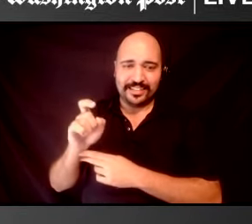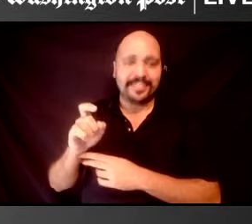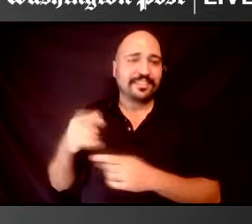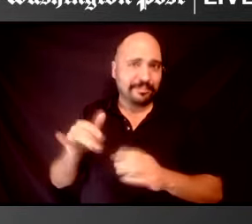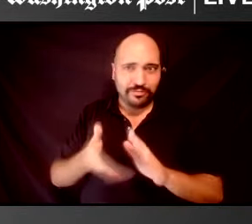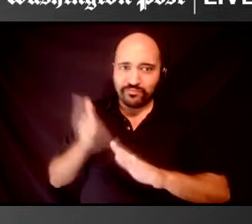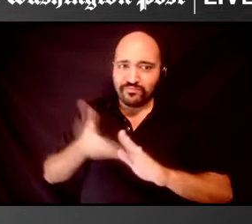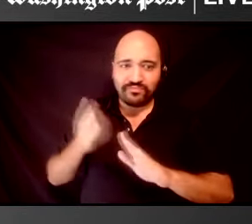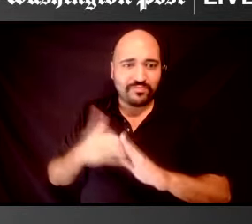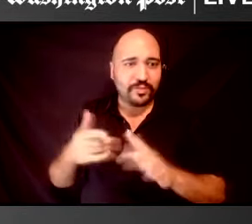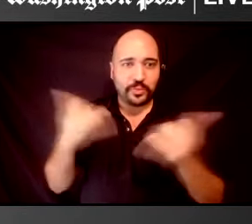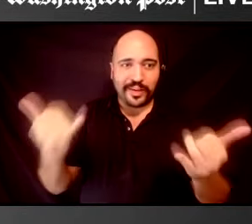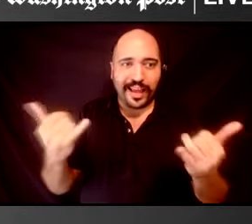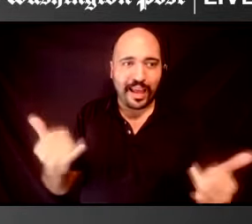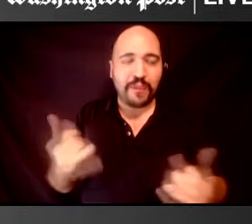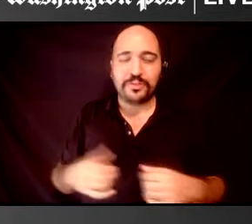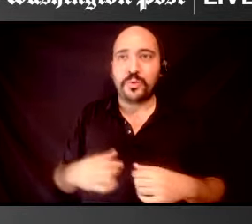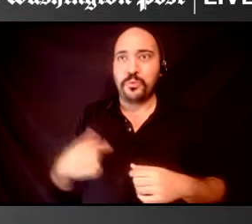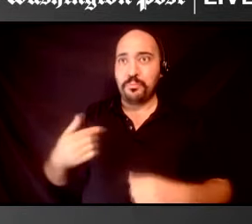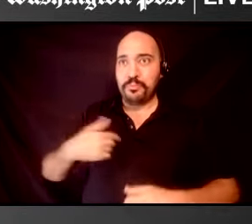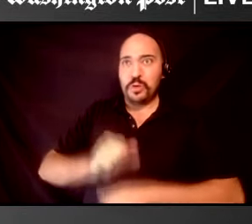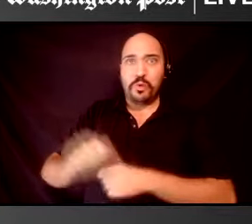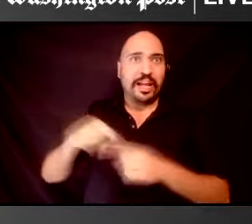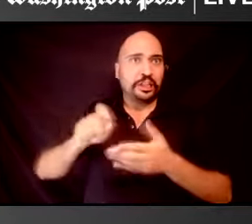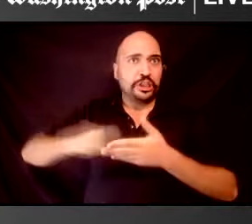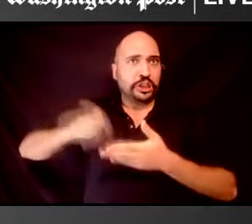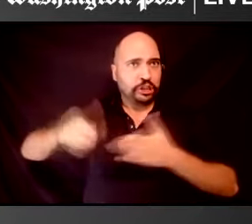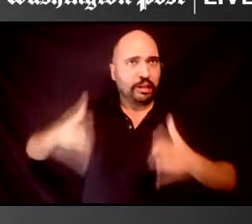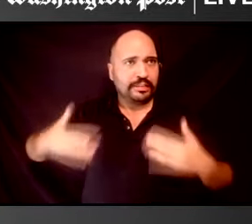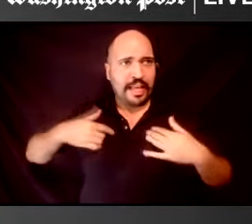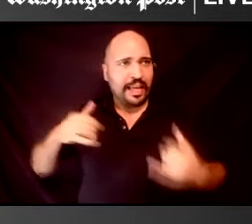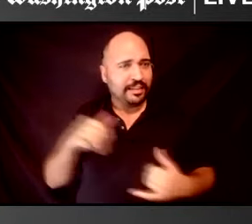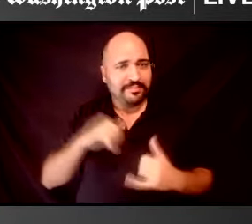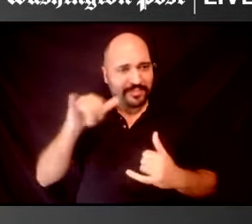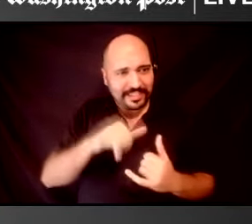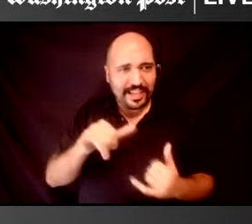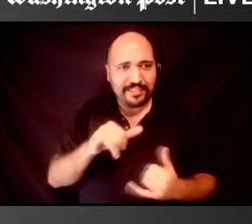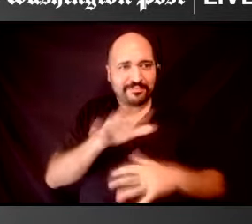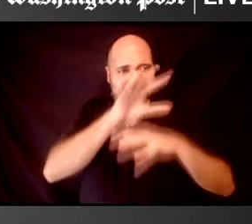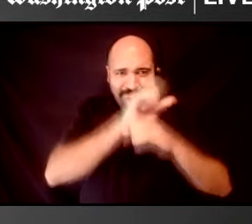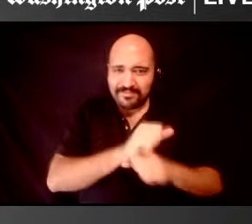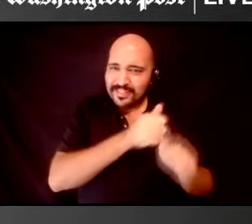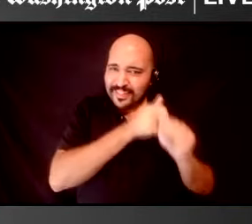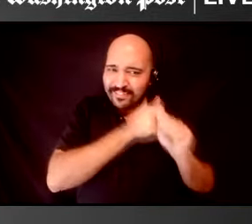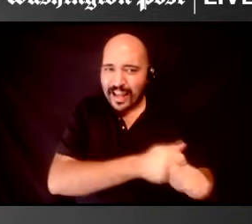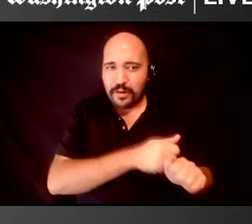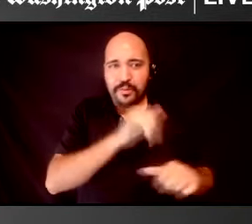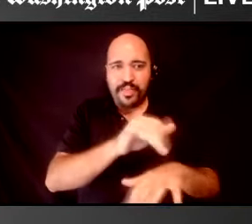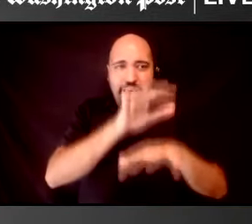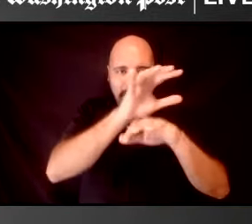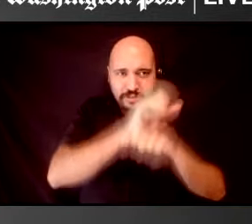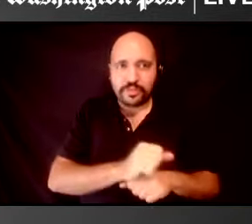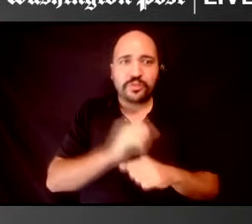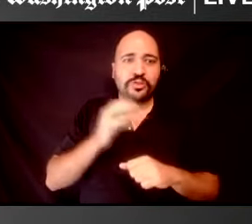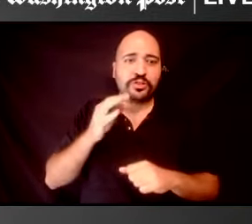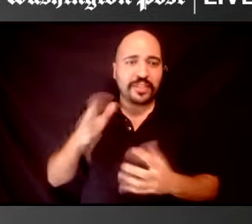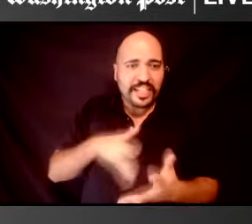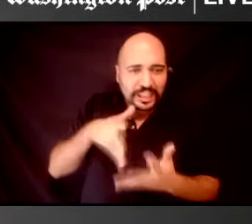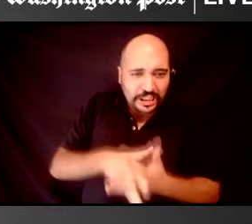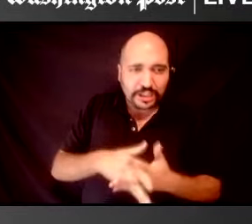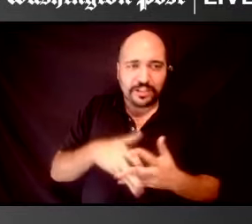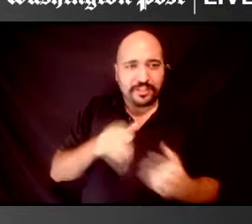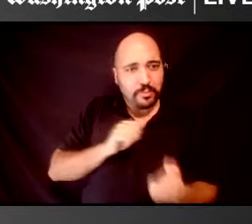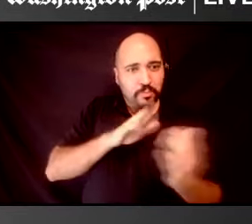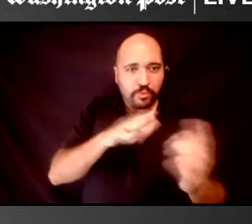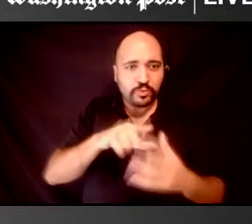journalist, I am staying within that Indigenous way of storytelling. I also think of it as